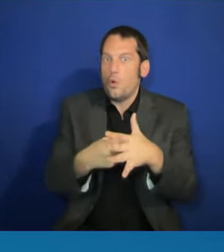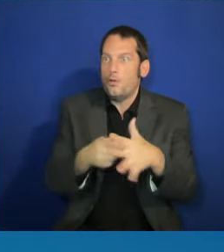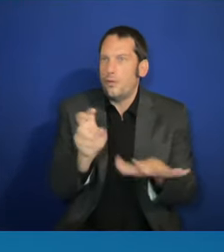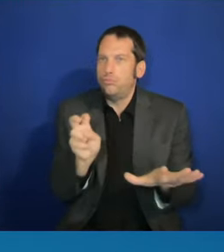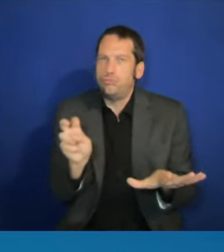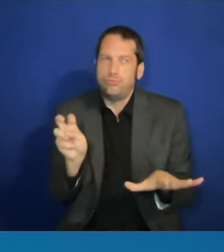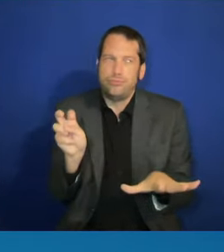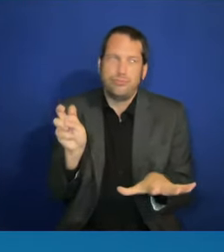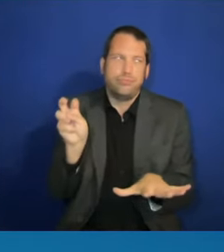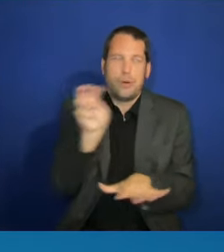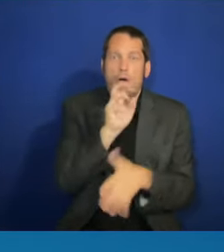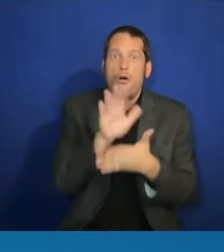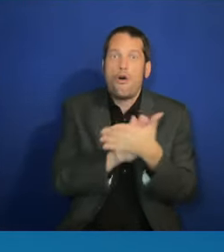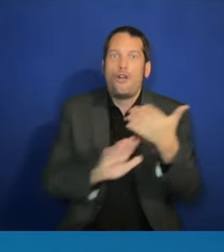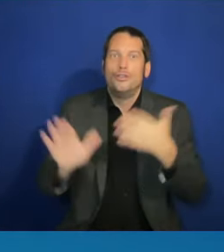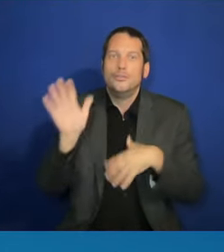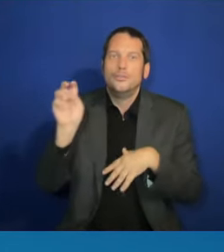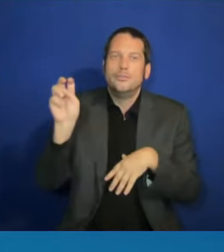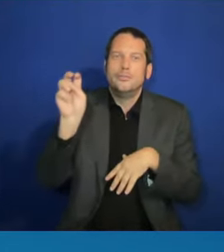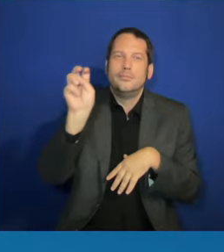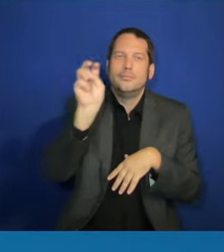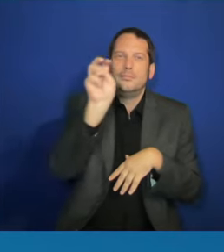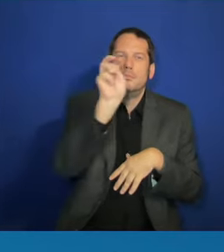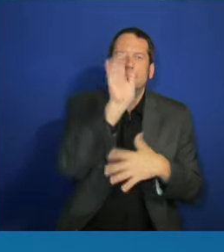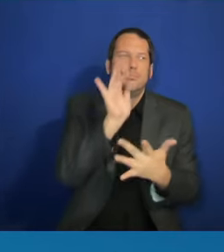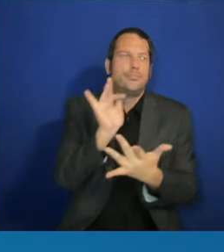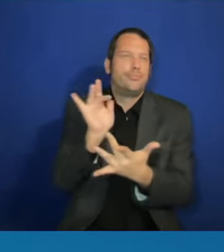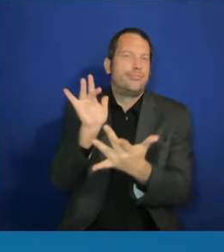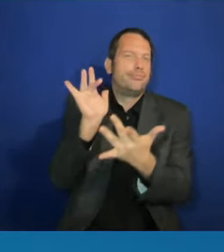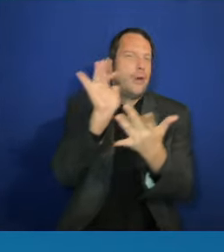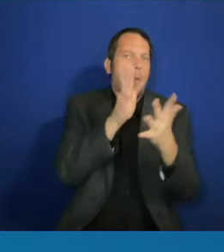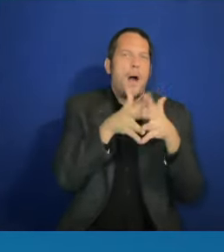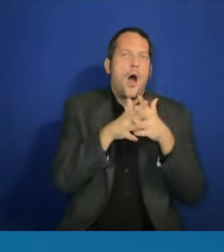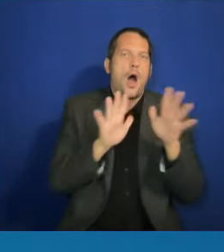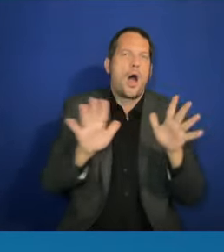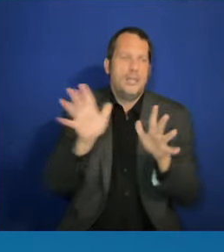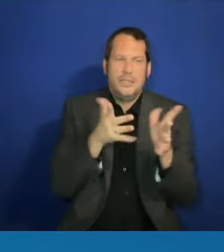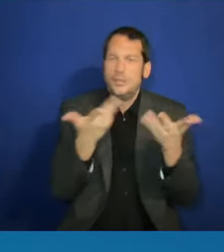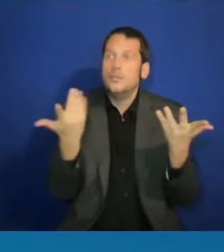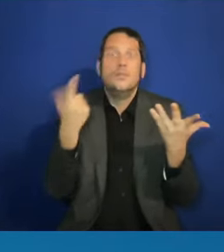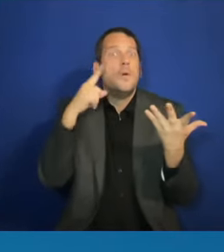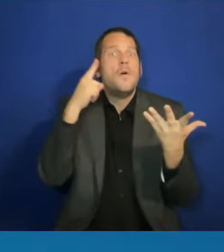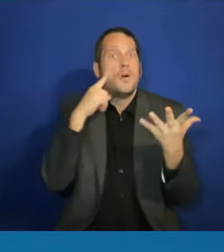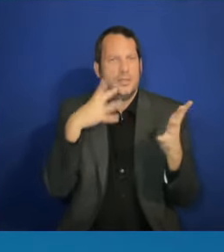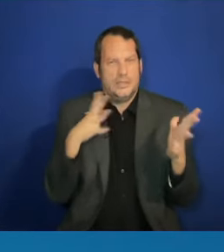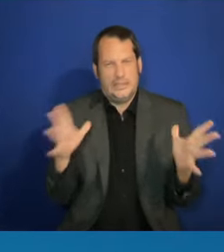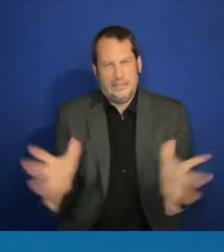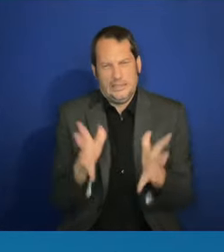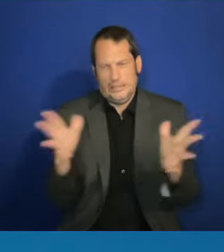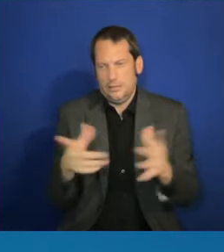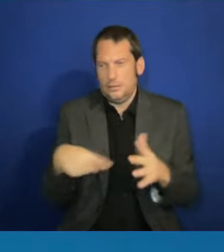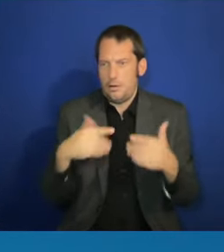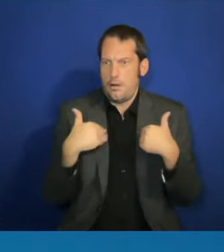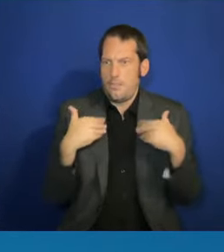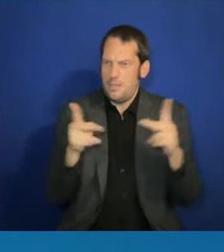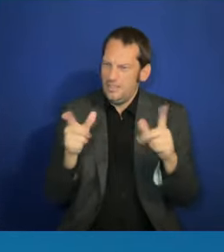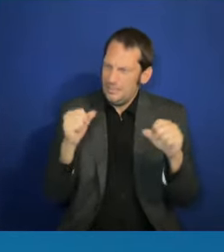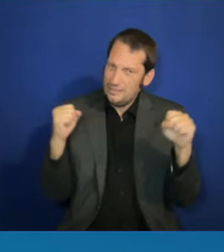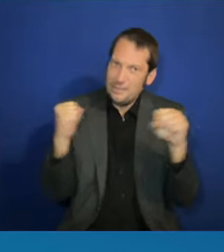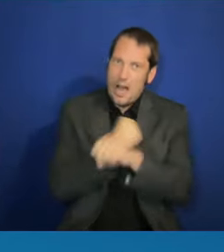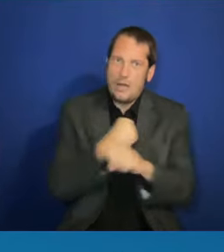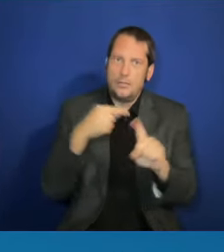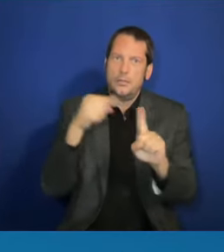young people in the ongoing fight for fundamental freedom and human rights. Just yesterday,